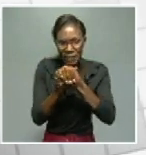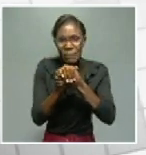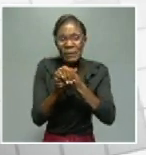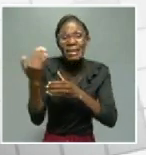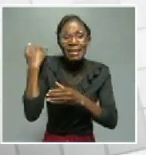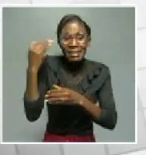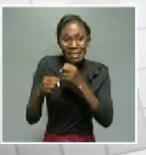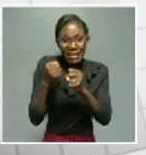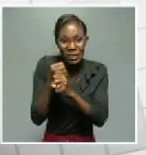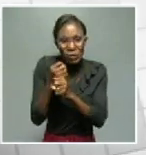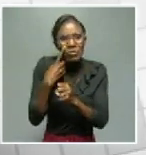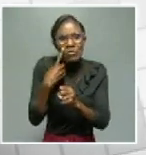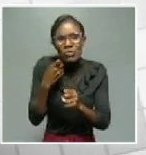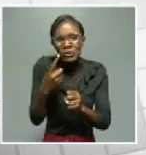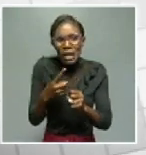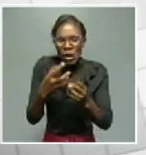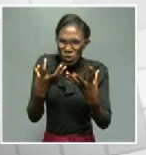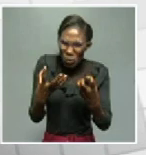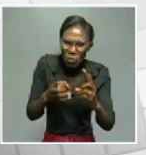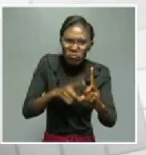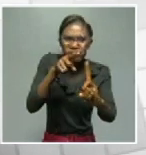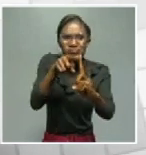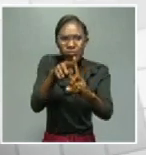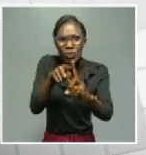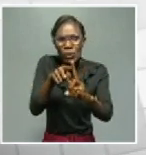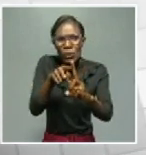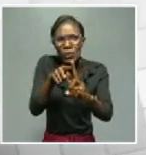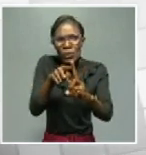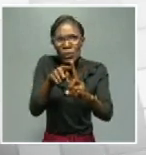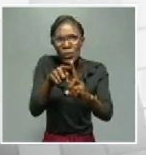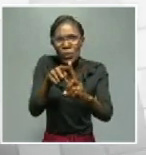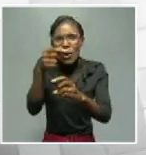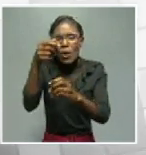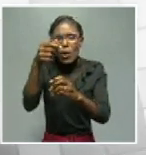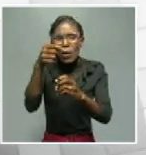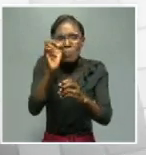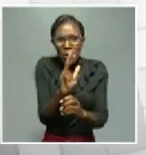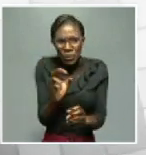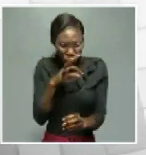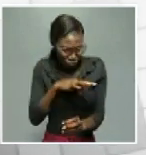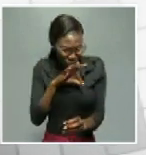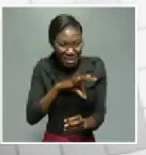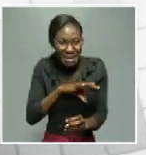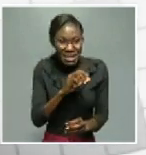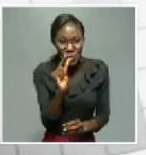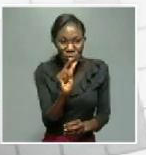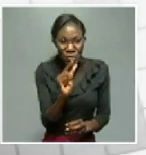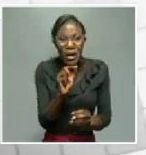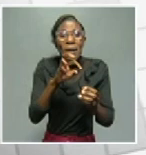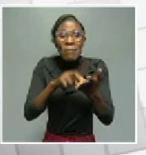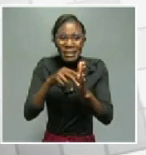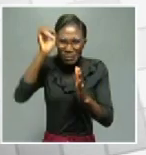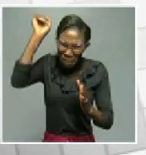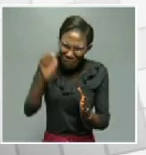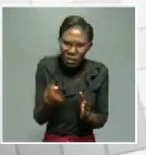need to prioritize making land available for the middle-to-low-income groups. And secondly,